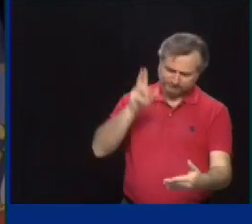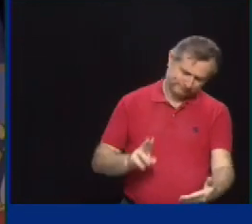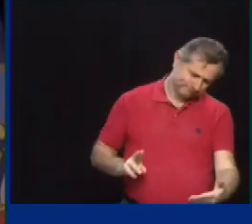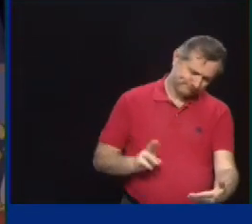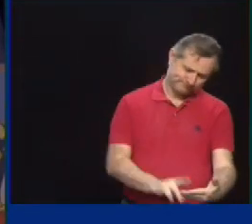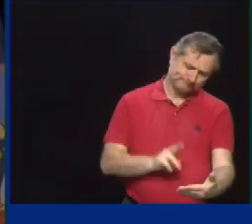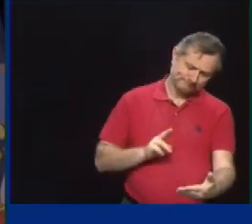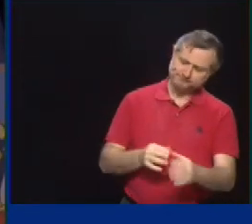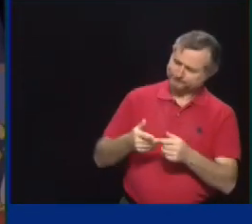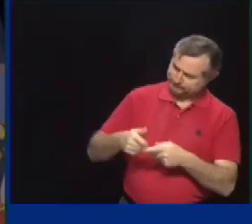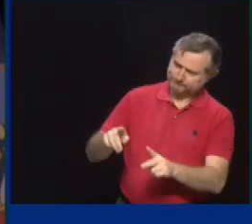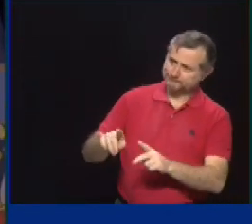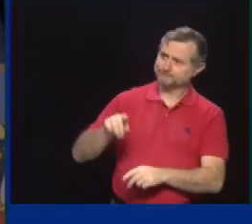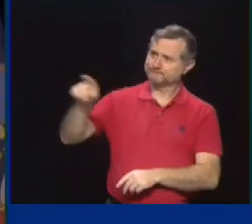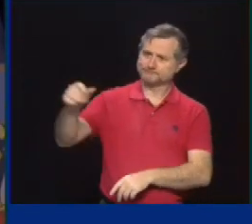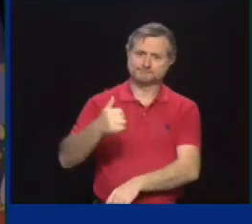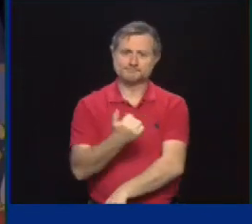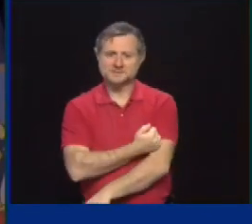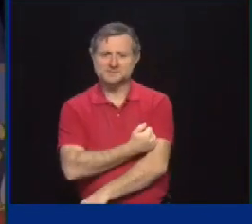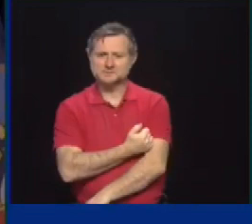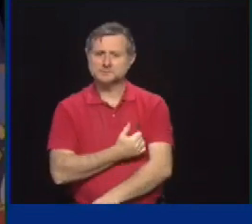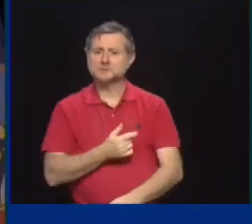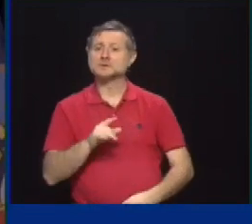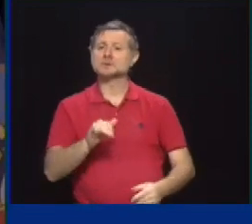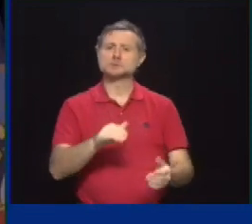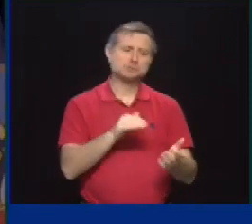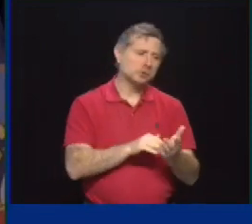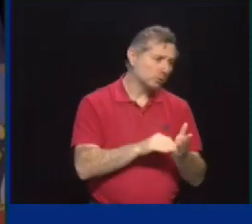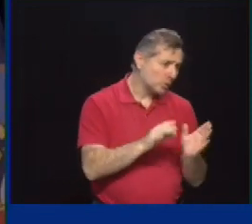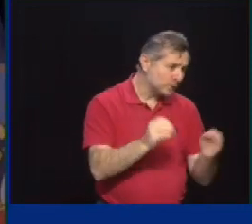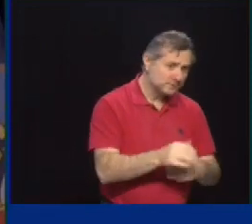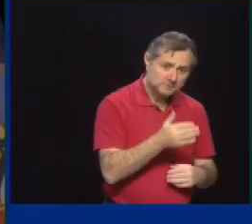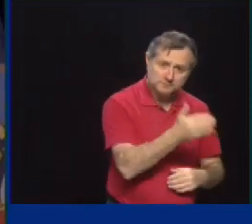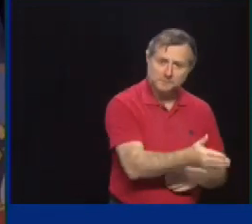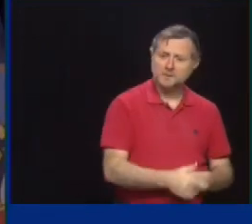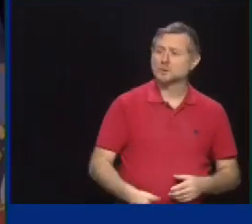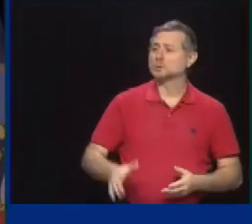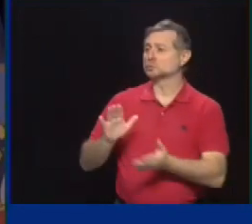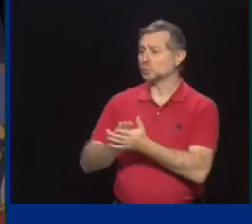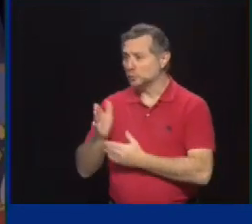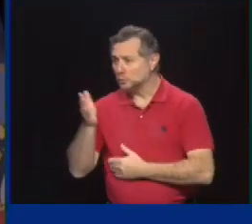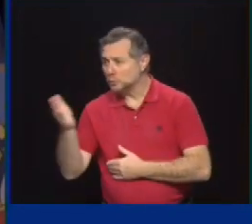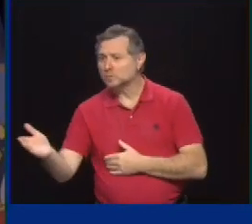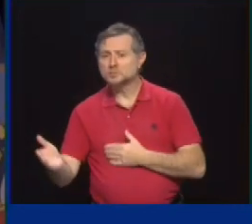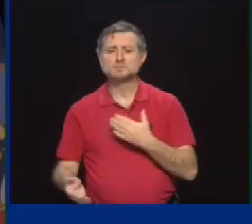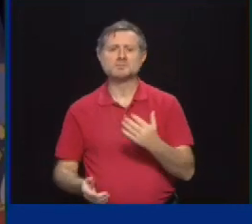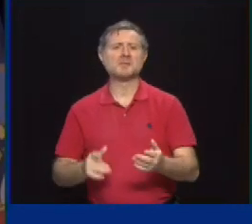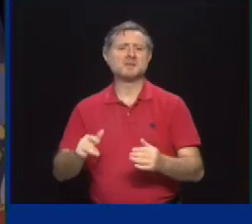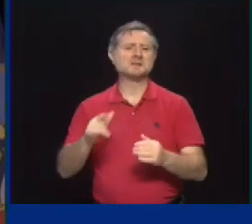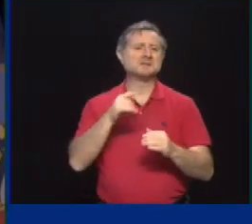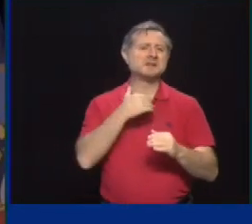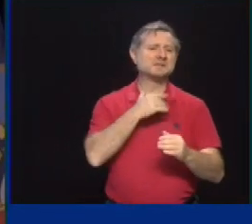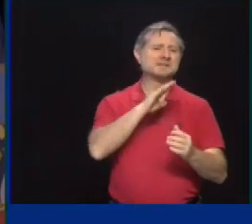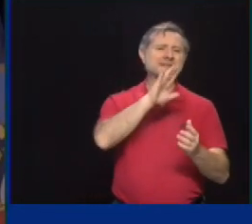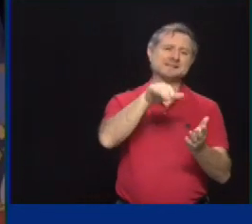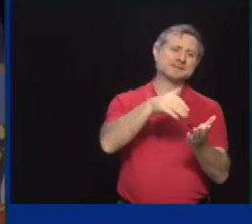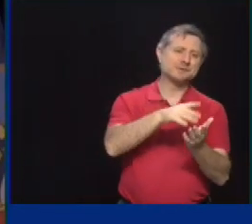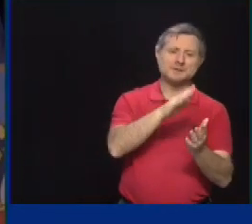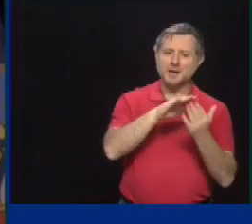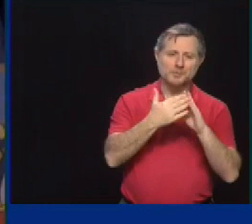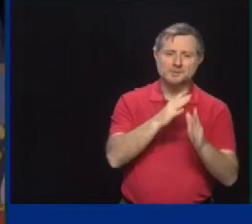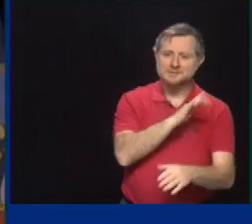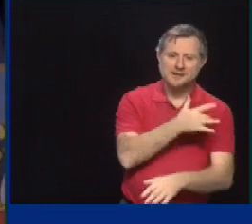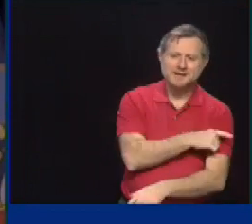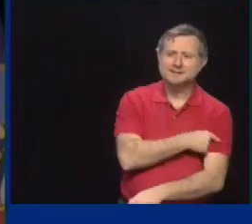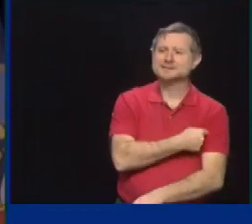I think that's the pediatrician's office, the schools, setting up clinics. Other, again, the pharmacies are still available. Every